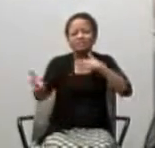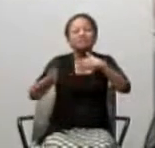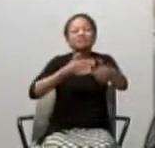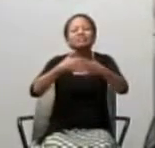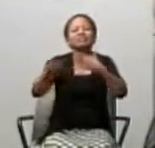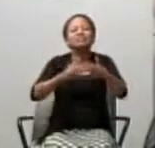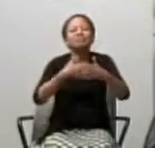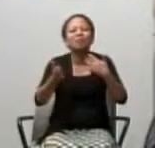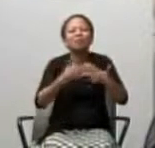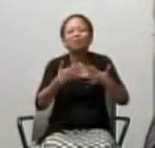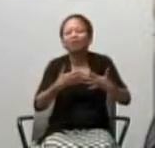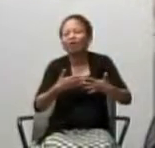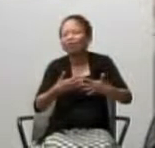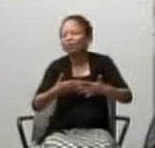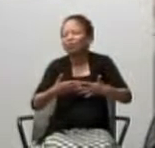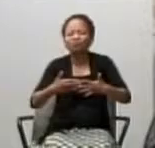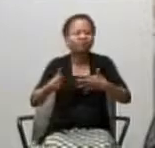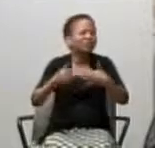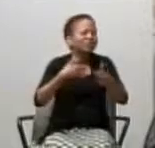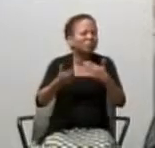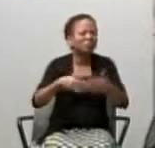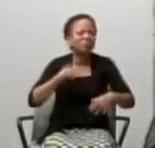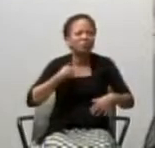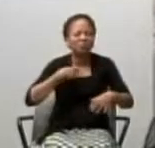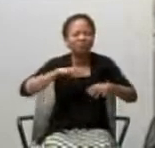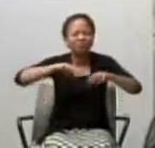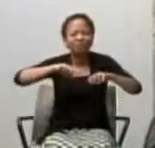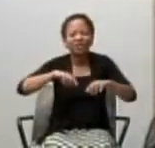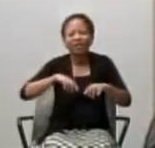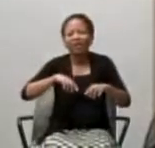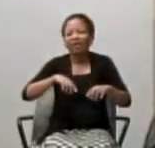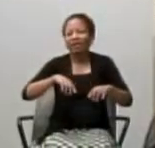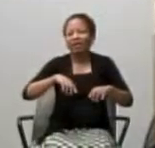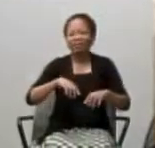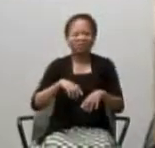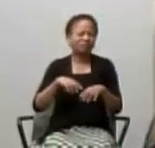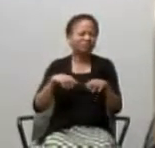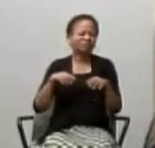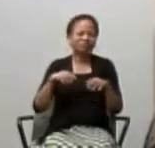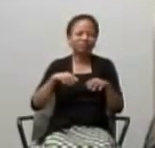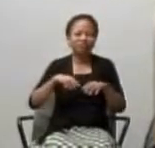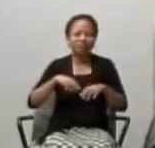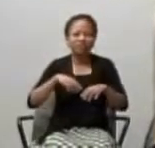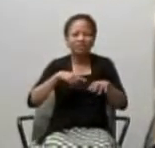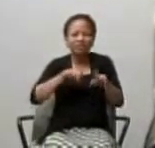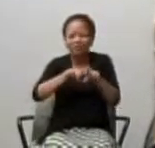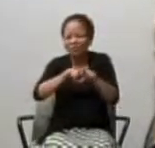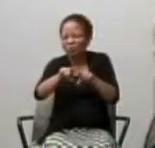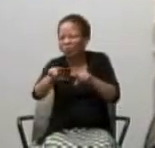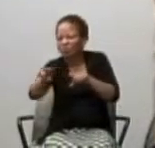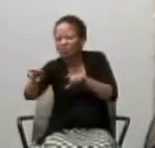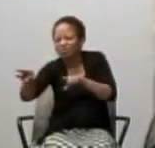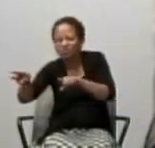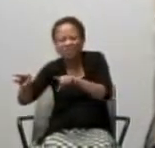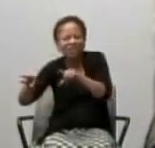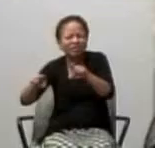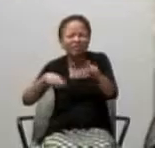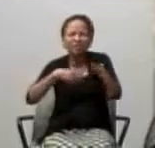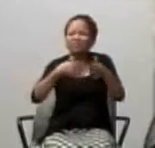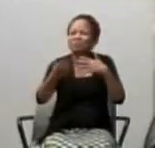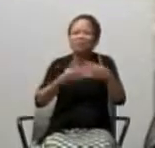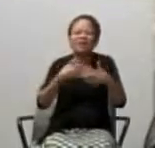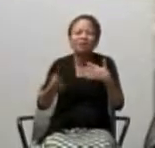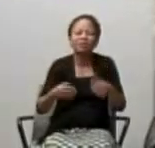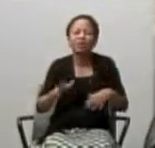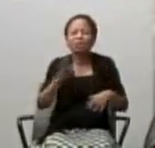in spite of our shortcomings, continue to love. Continue to say, you can't be more. Continue to say, come on,